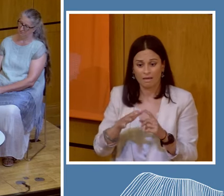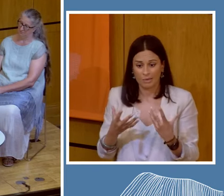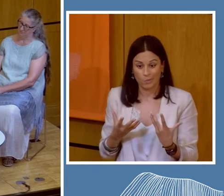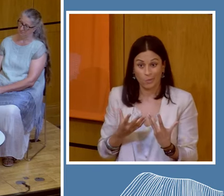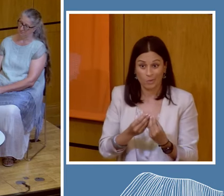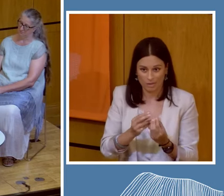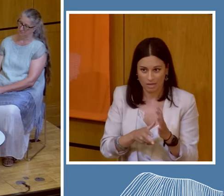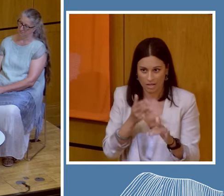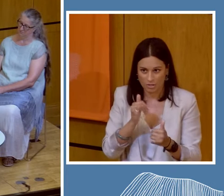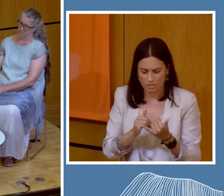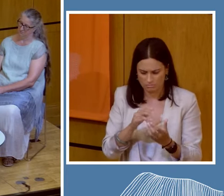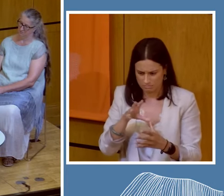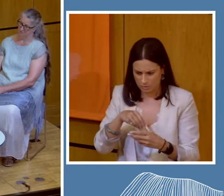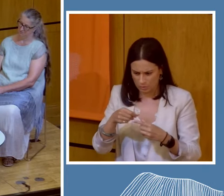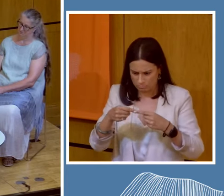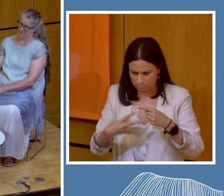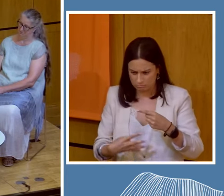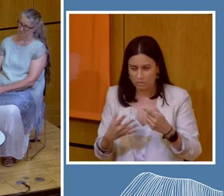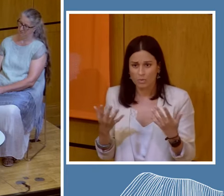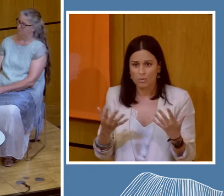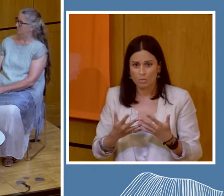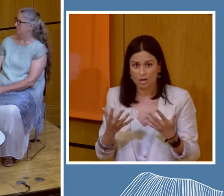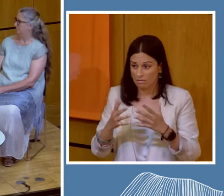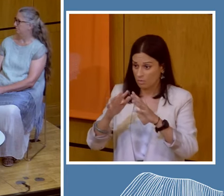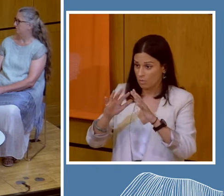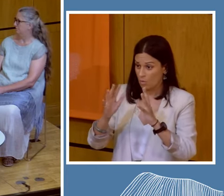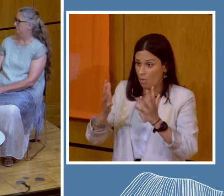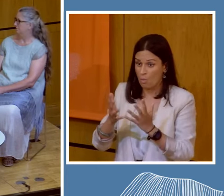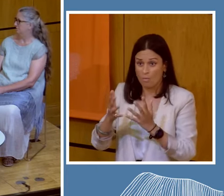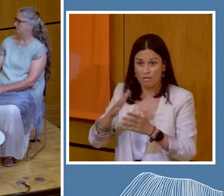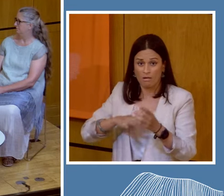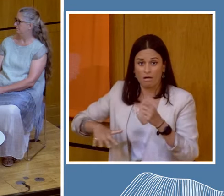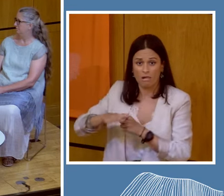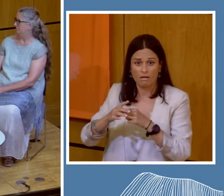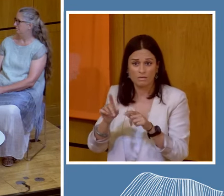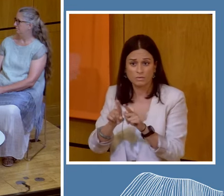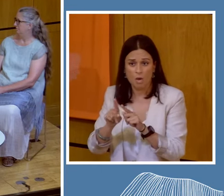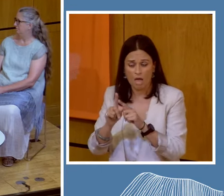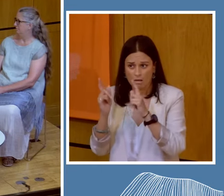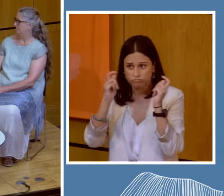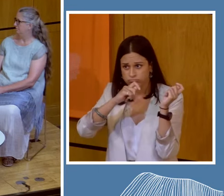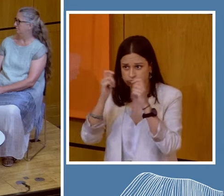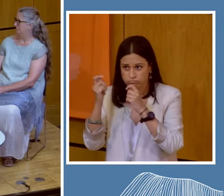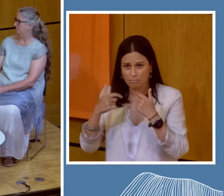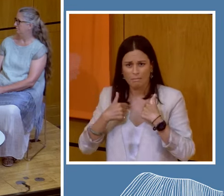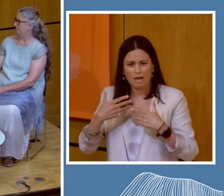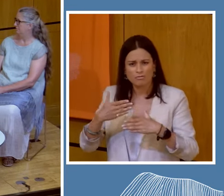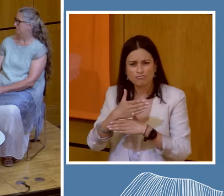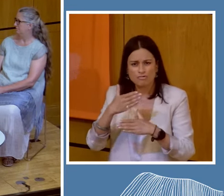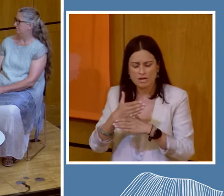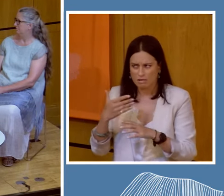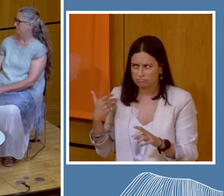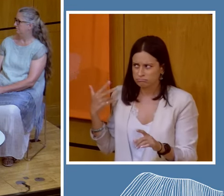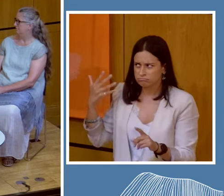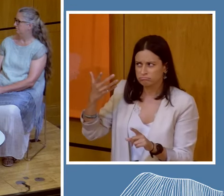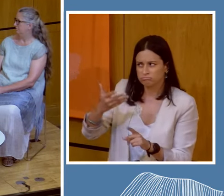Health Service. And that includes in the global arena. So my career has spanned